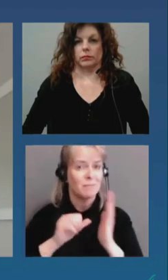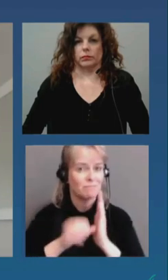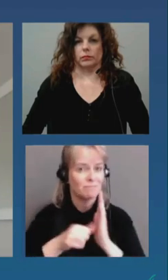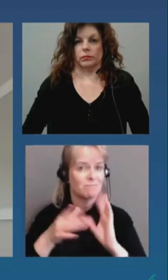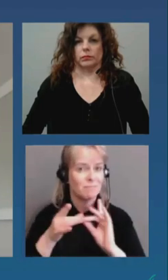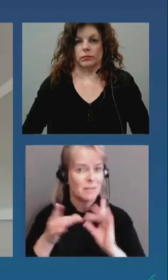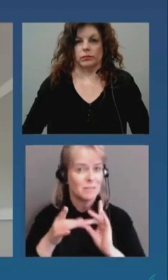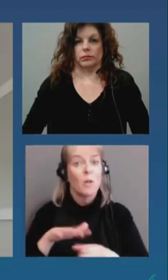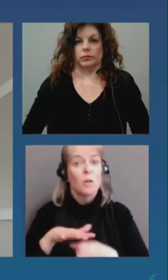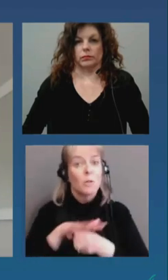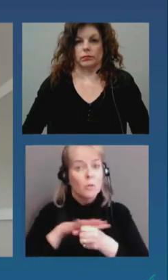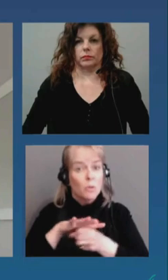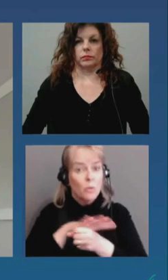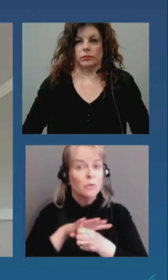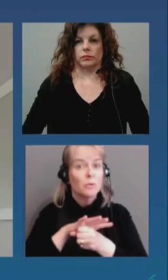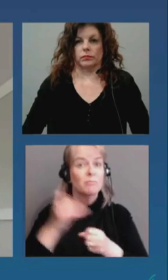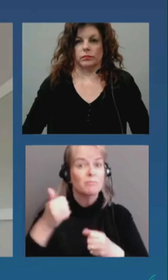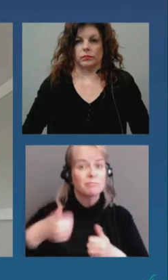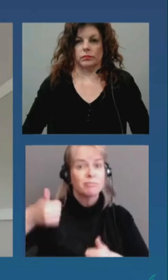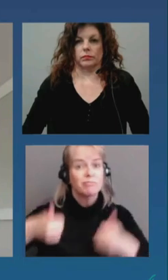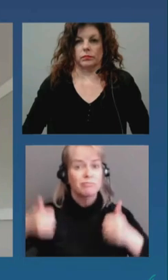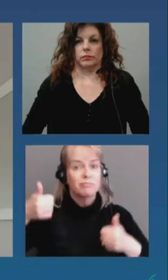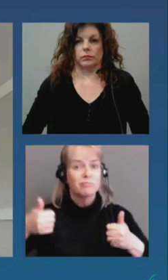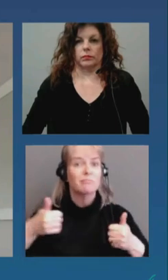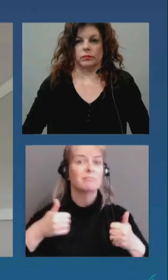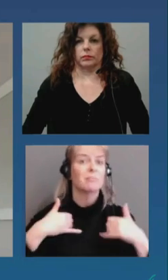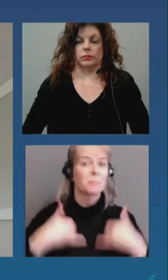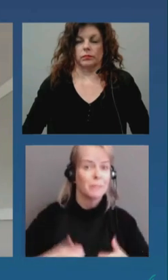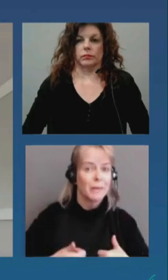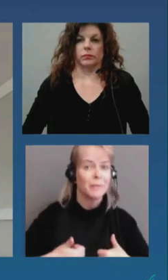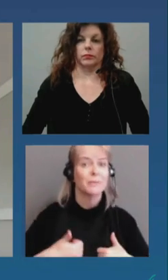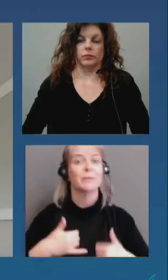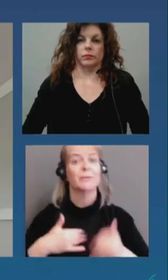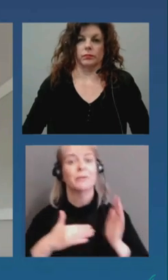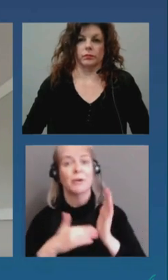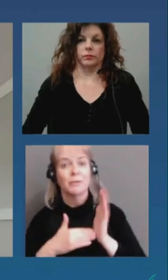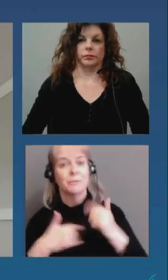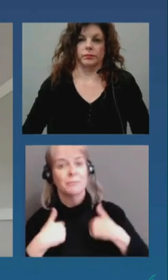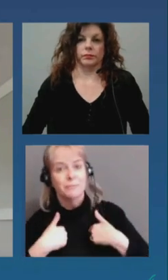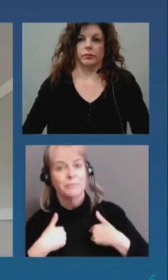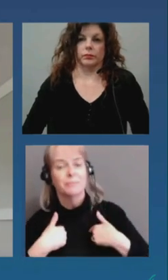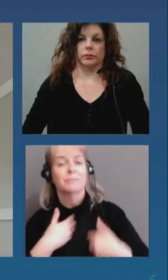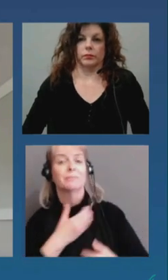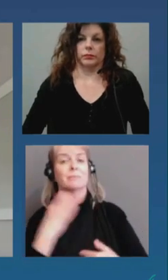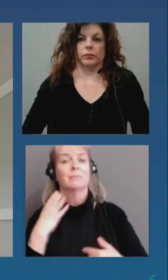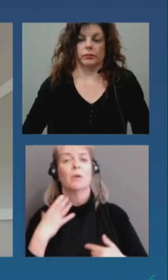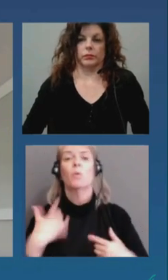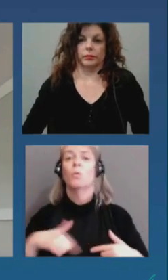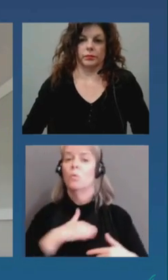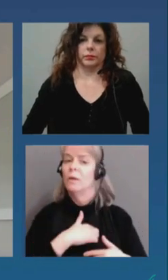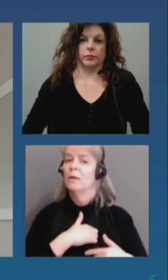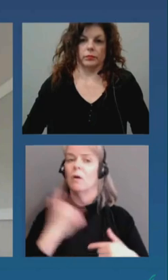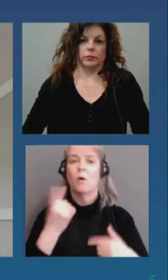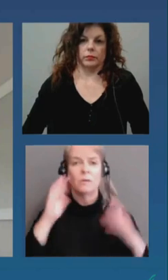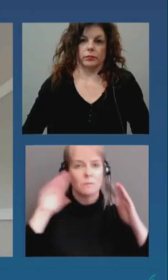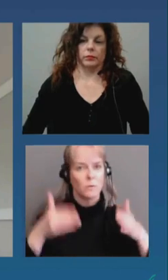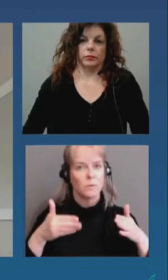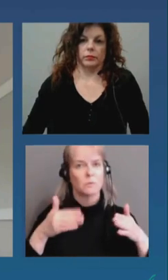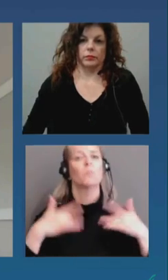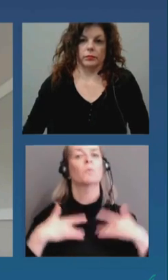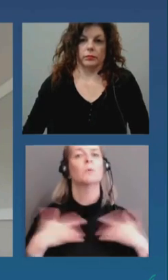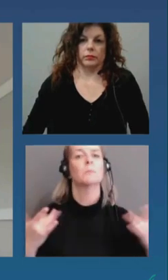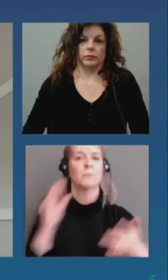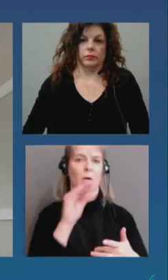here is you know is where to turn first to understand what's happening in ottawa and the ottawa public health